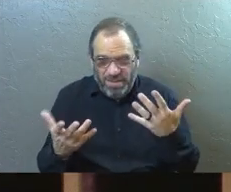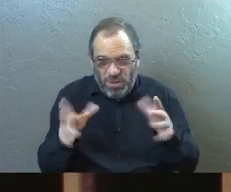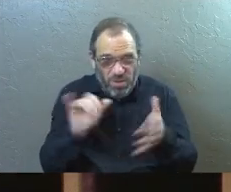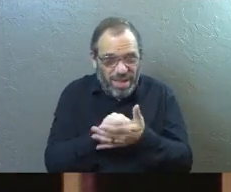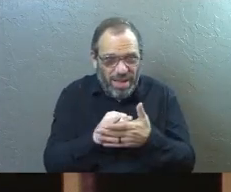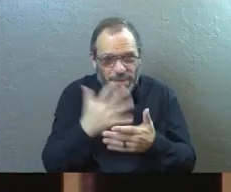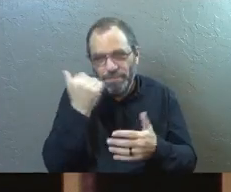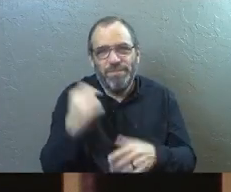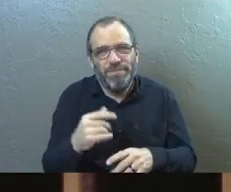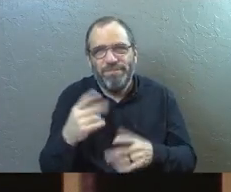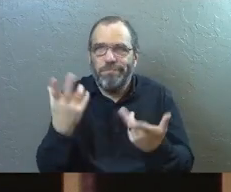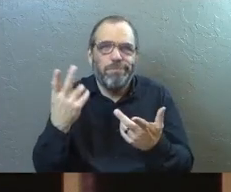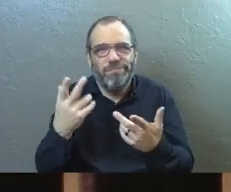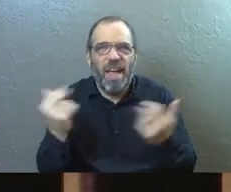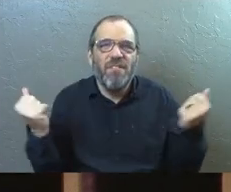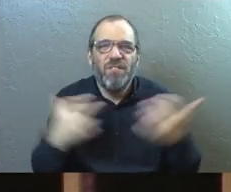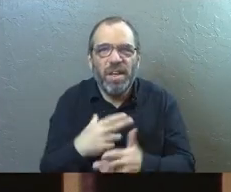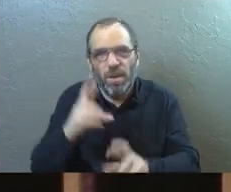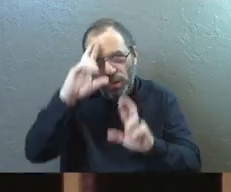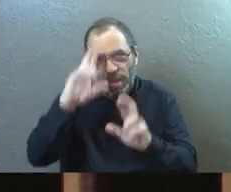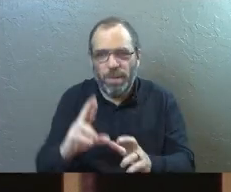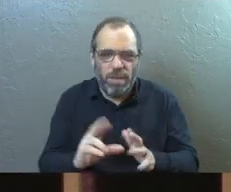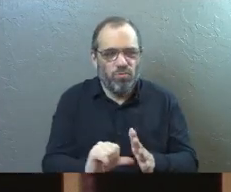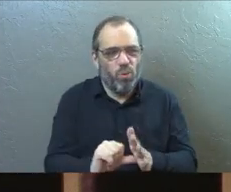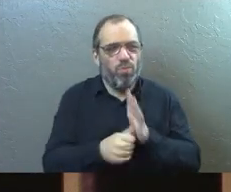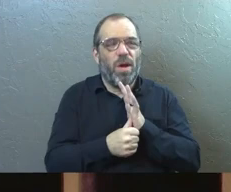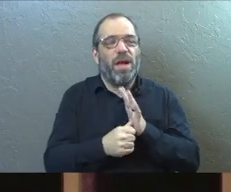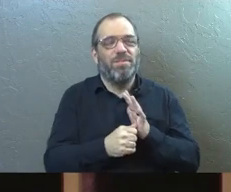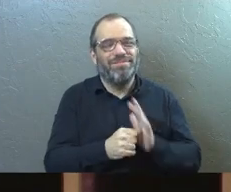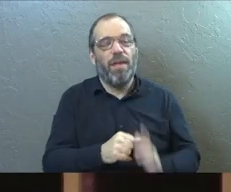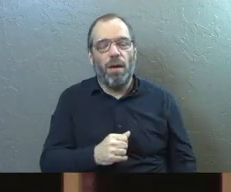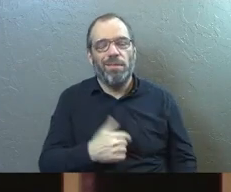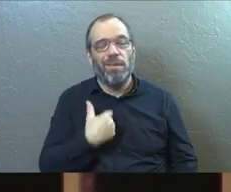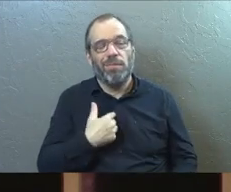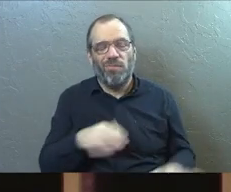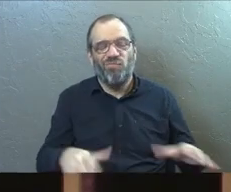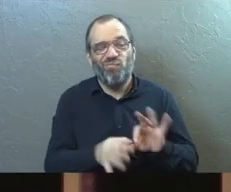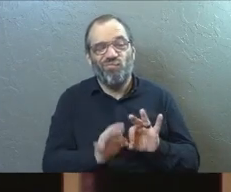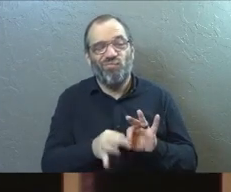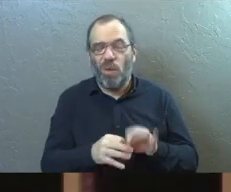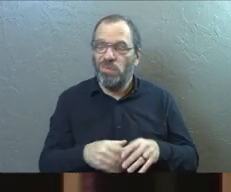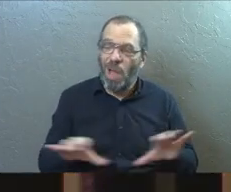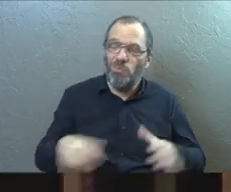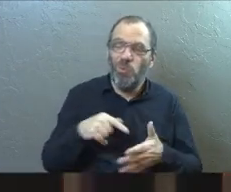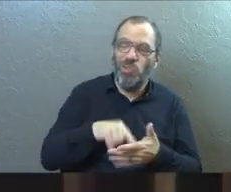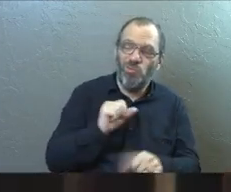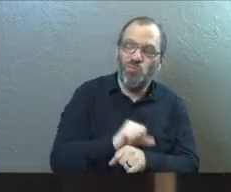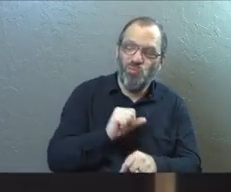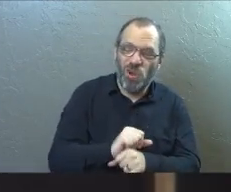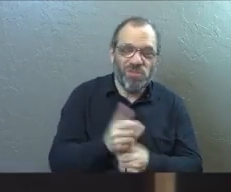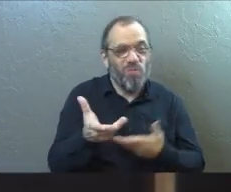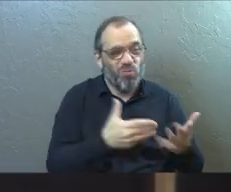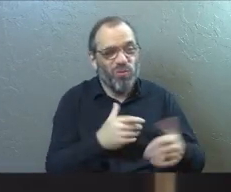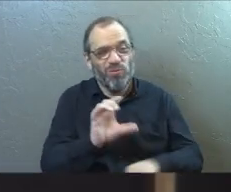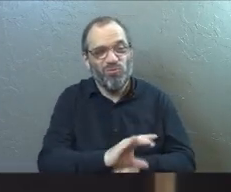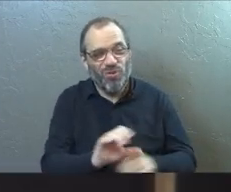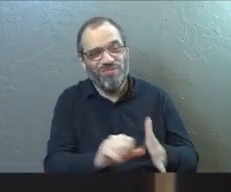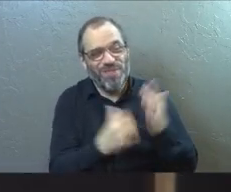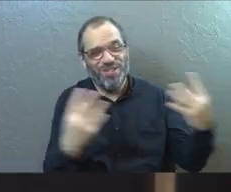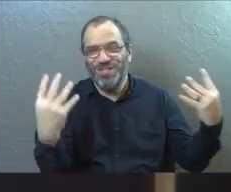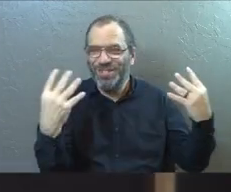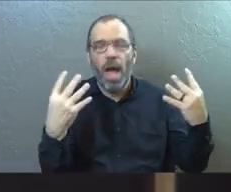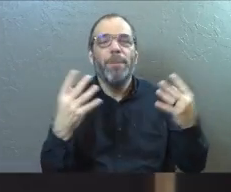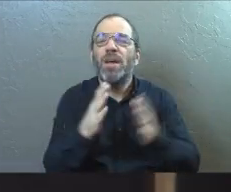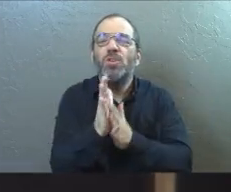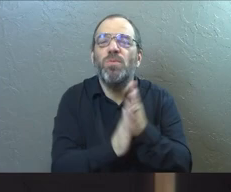fear. It's out of a desire to impress your other brothers and sisters in church. Right? But our